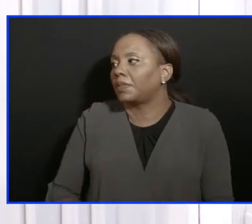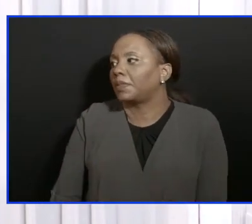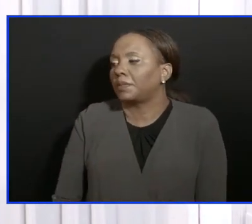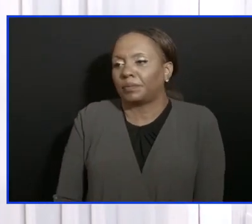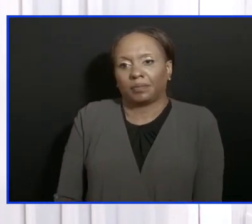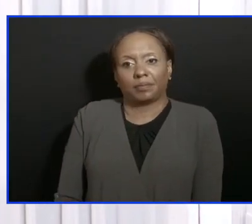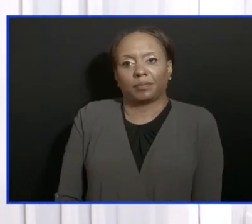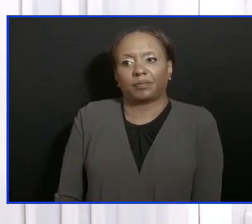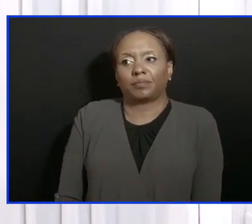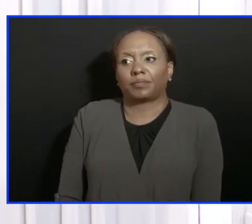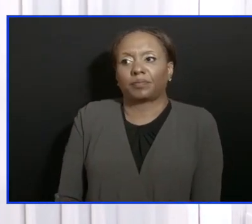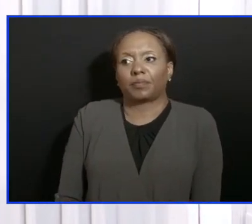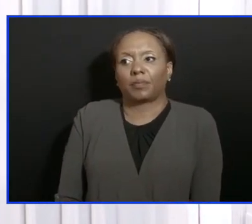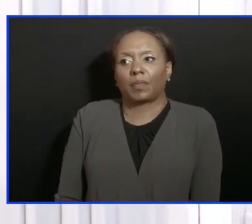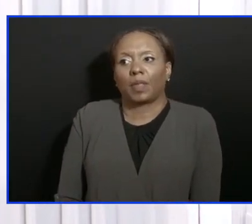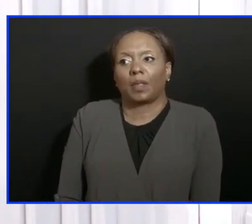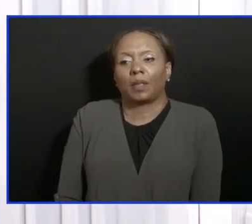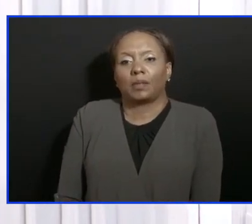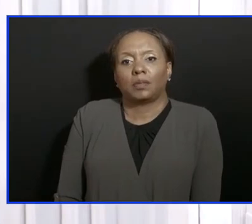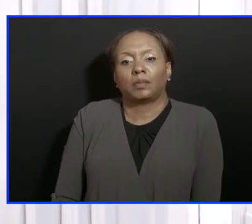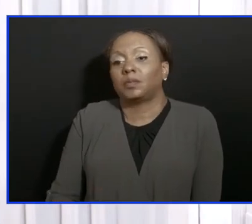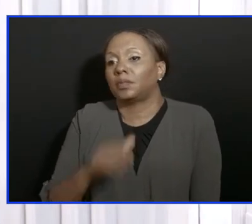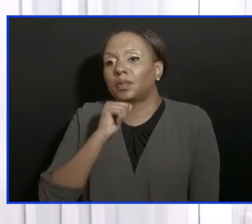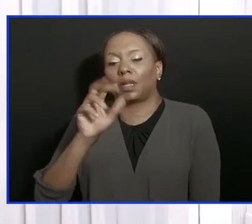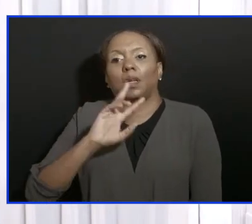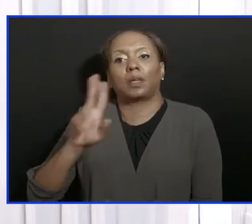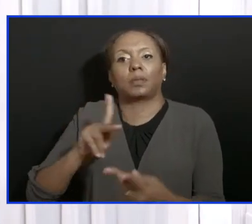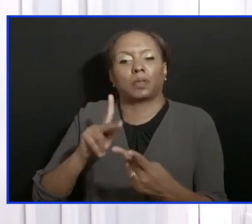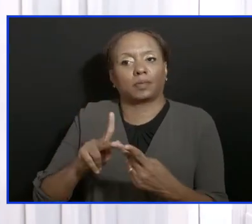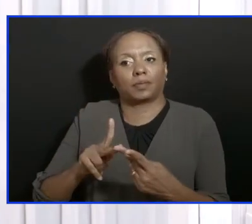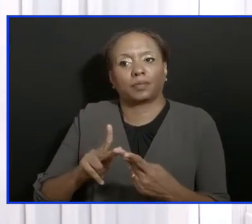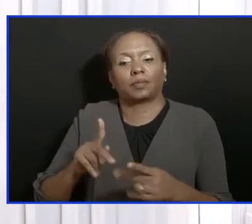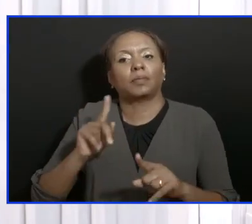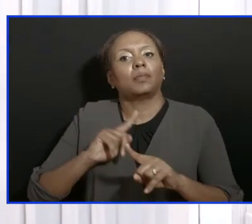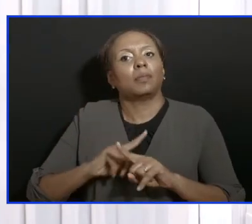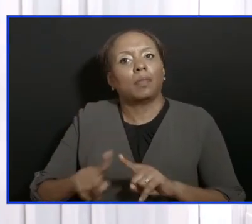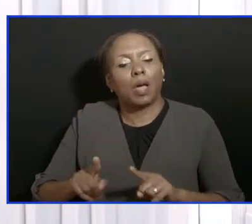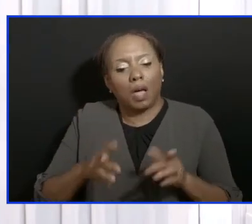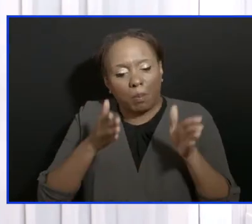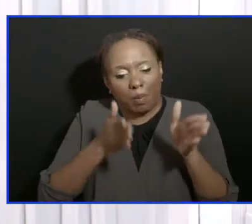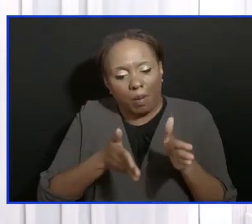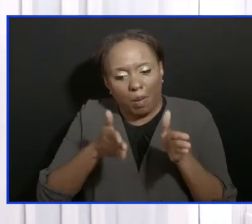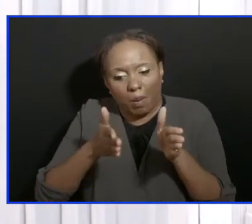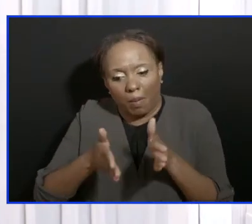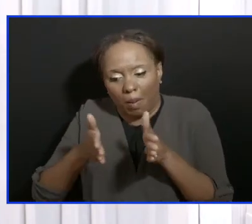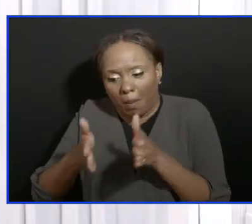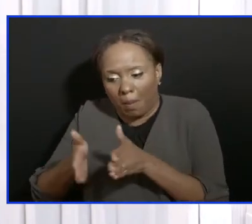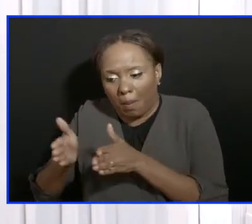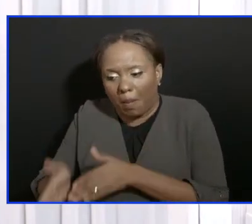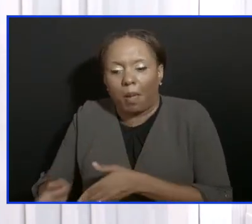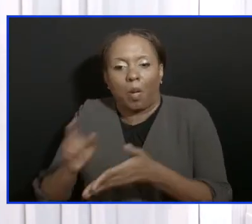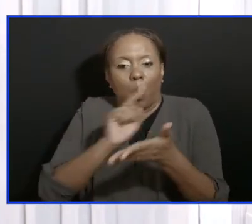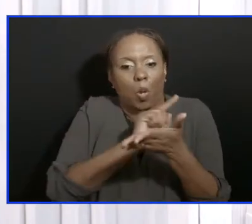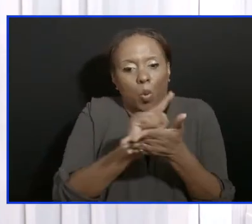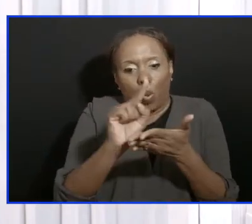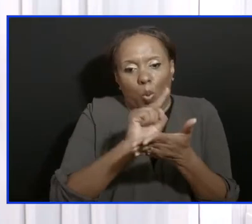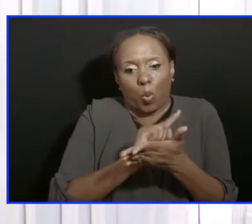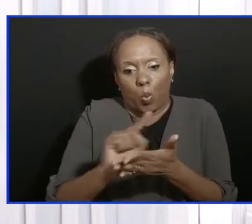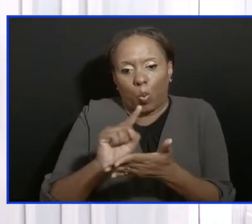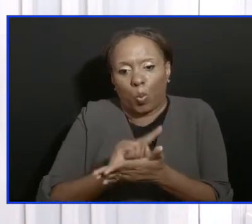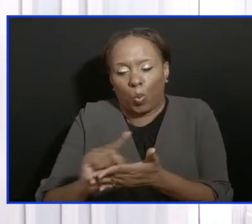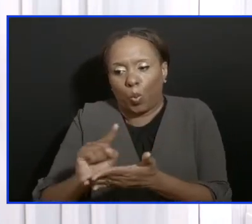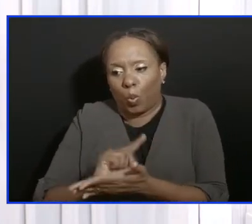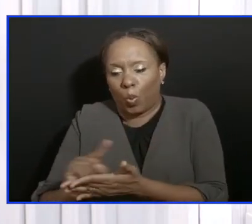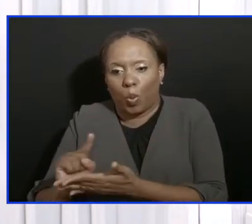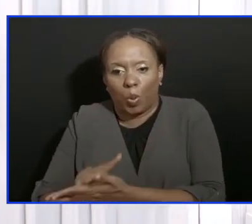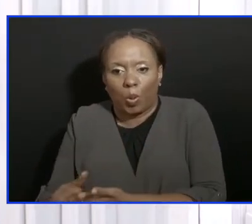It's not going to be perfect, Corville, but it is going to be done systematically week by week by week because, as I